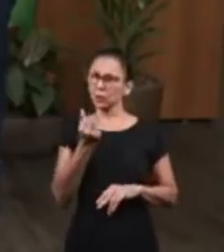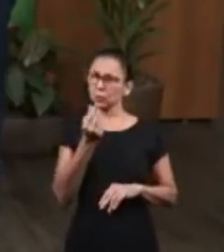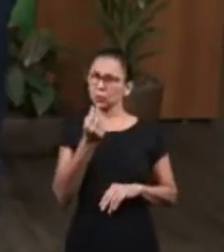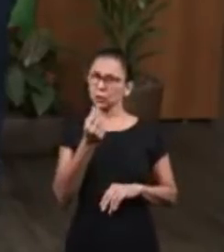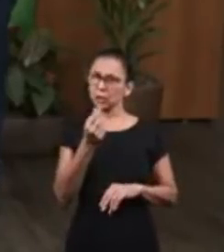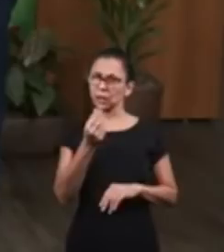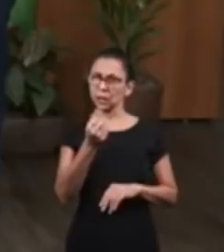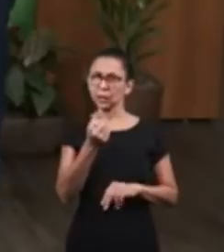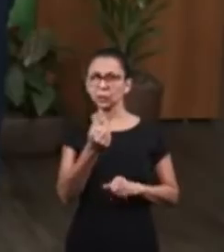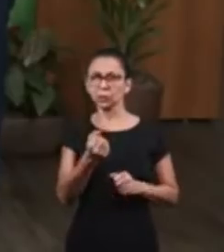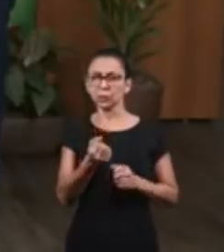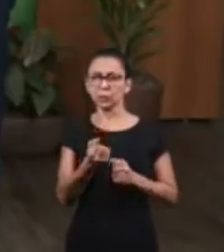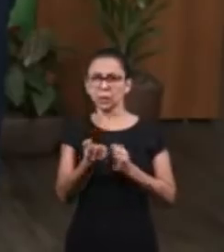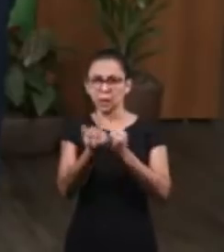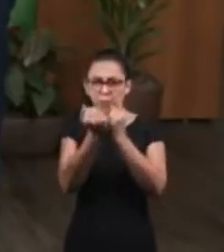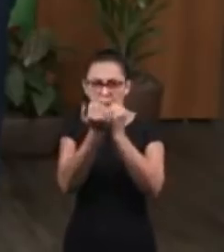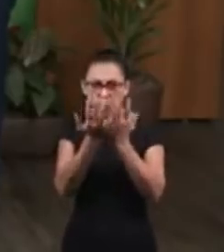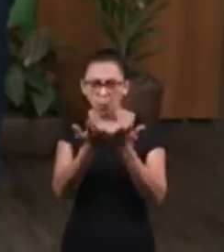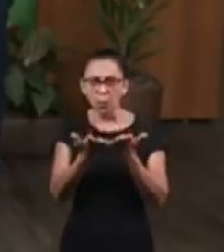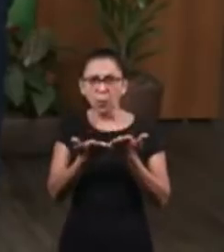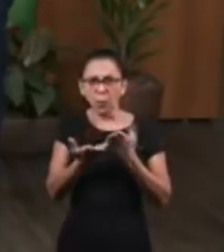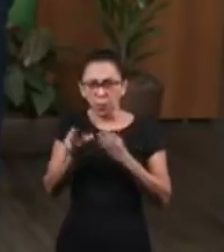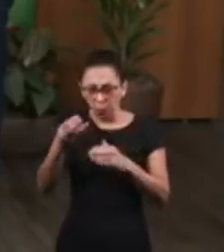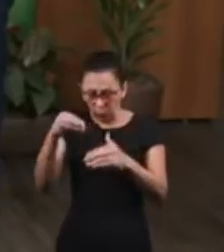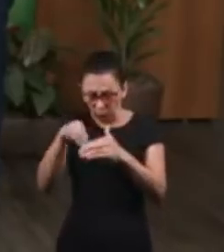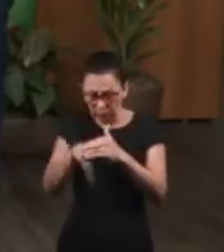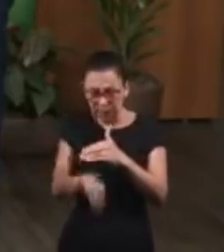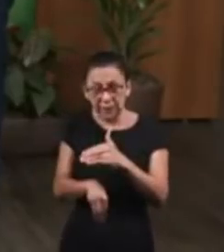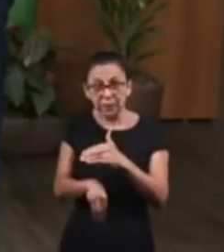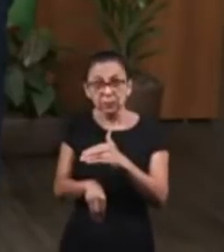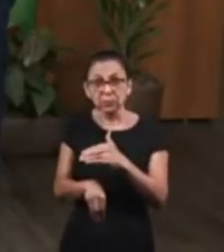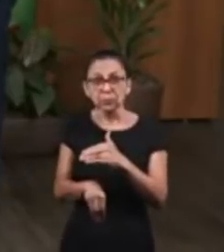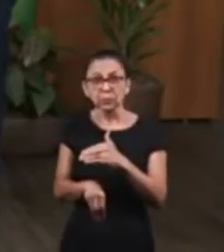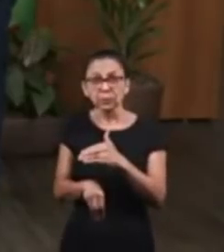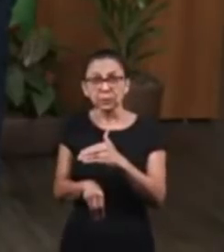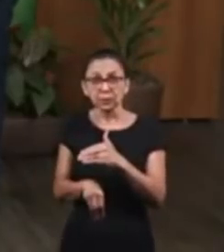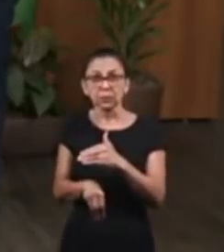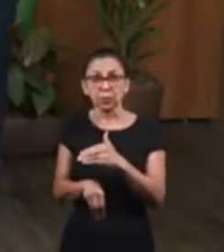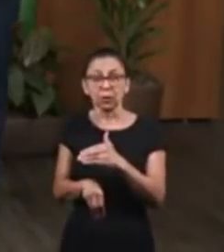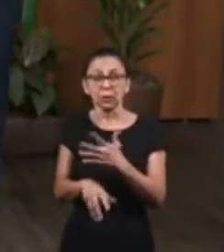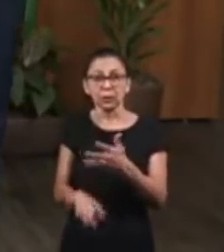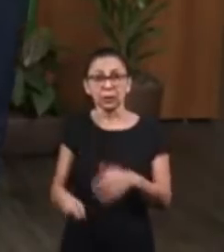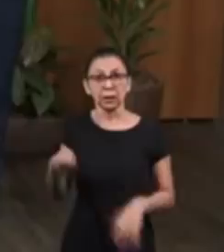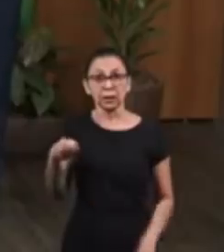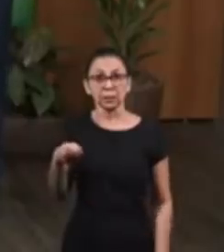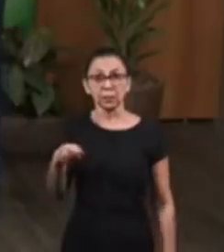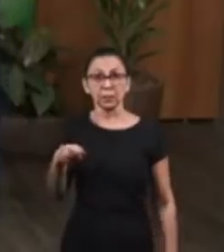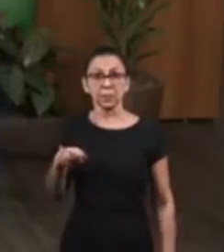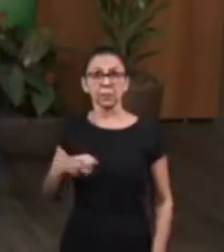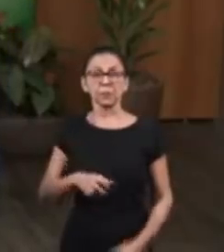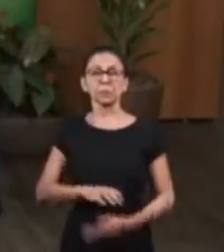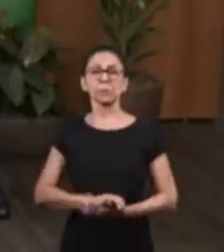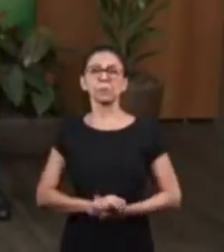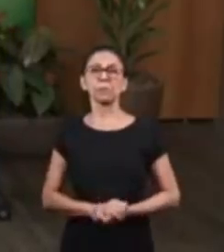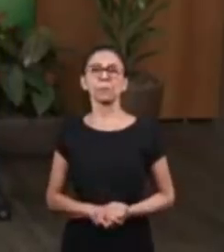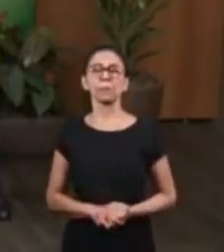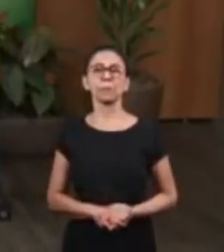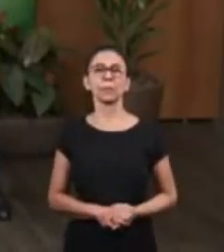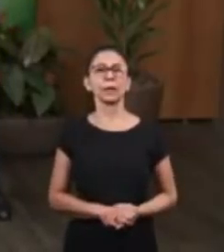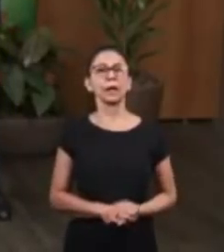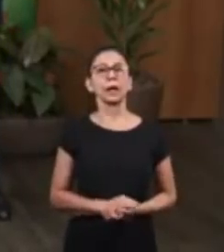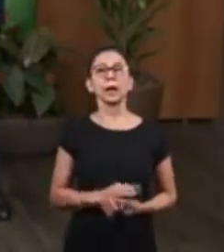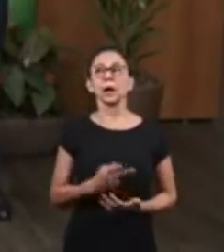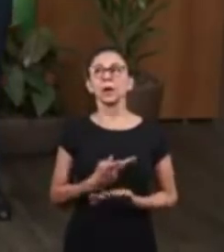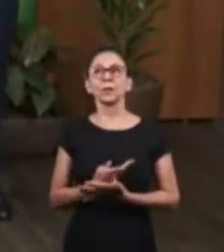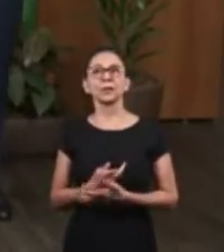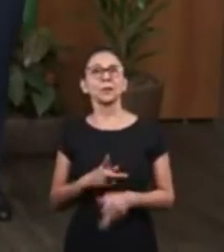That would actually be a heavy sentence because they had lives that were marked by mistakes. Then it